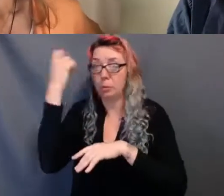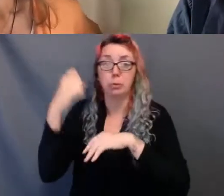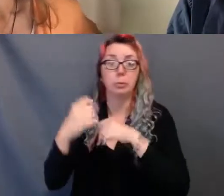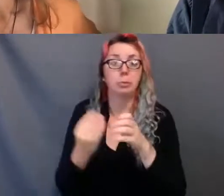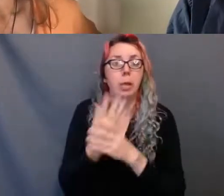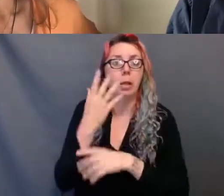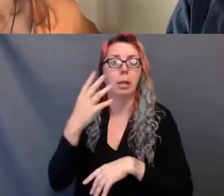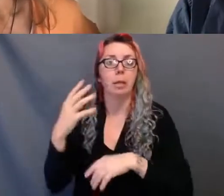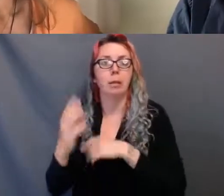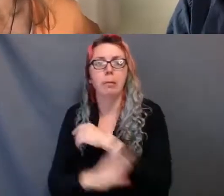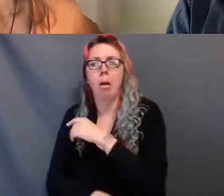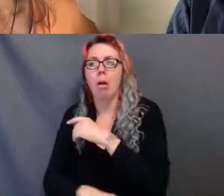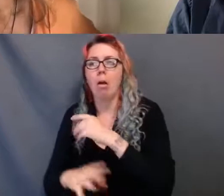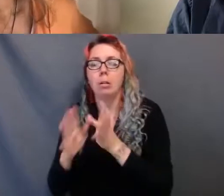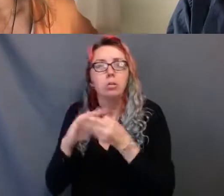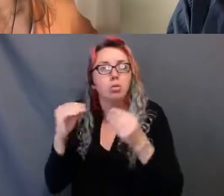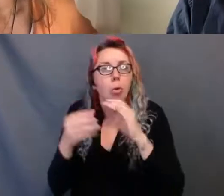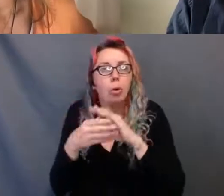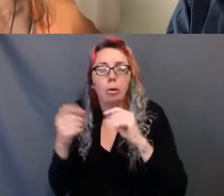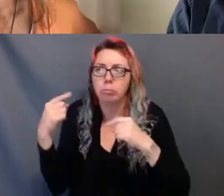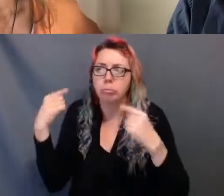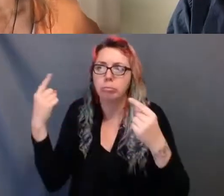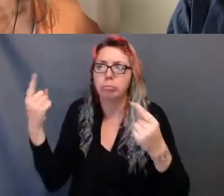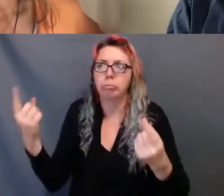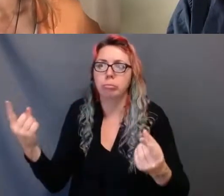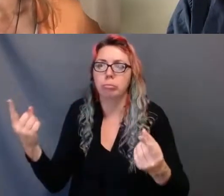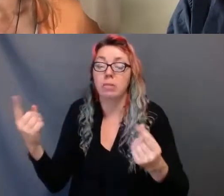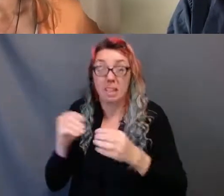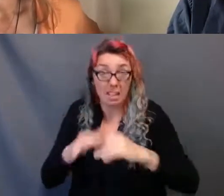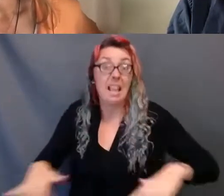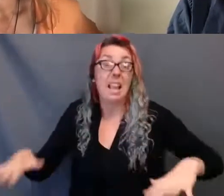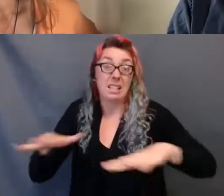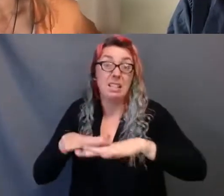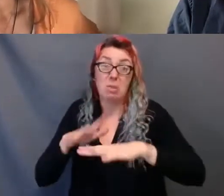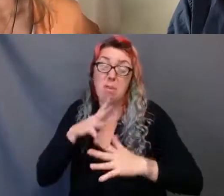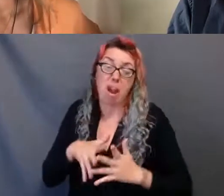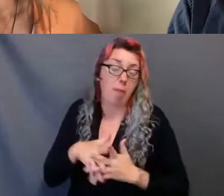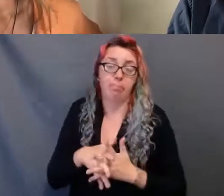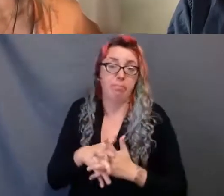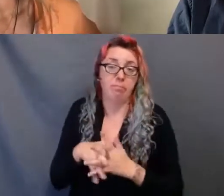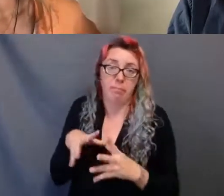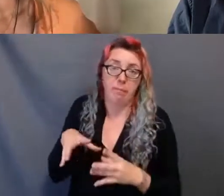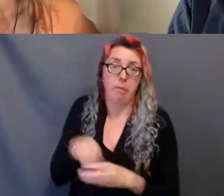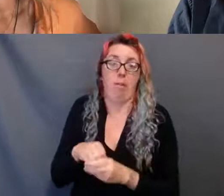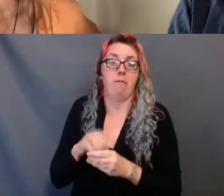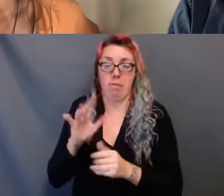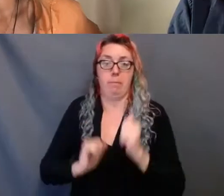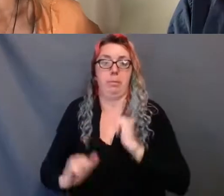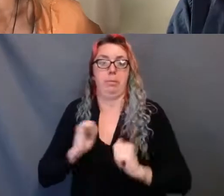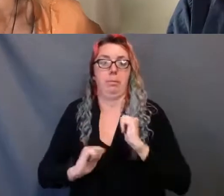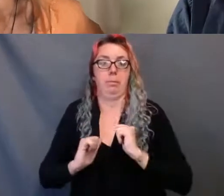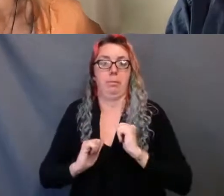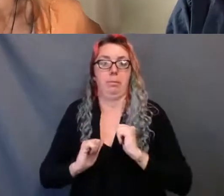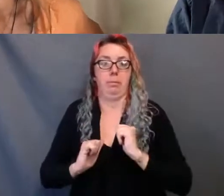from. The land is embedded in the dramaturgy of the work, not as a self-conscious concept that we are forcing into the process,